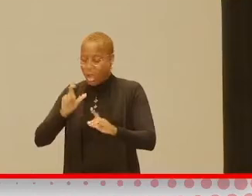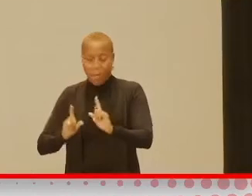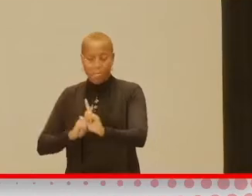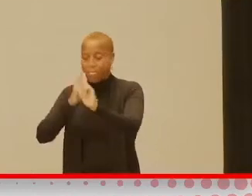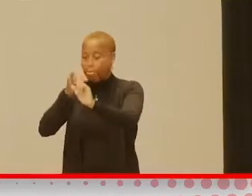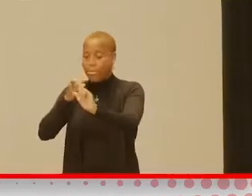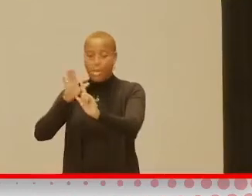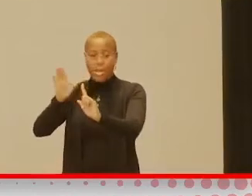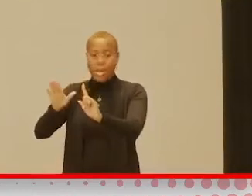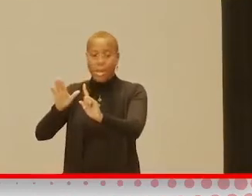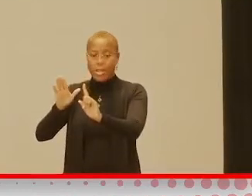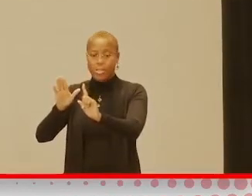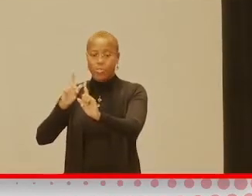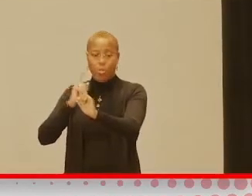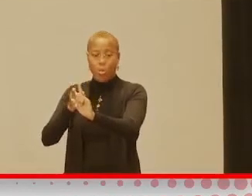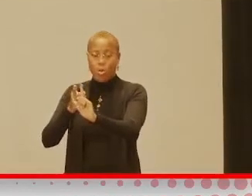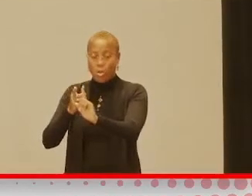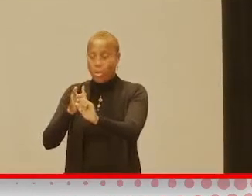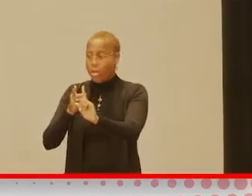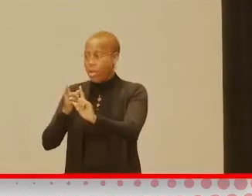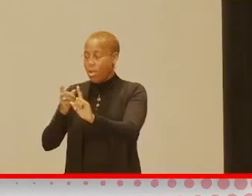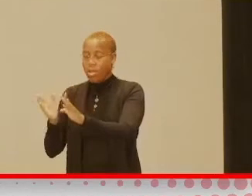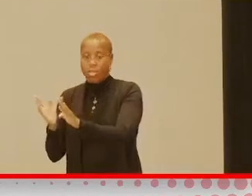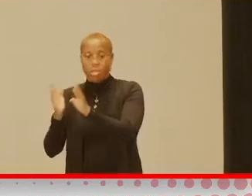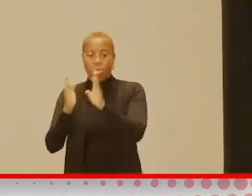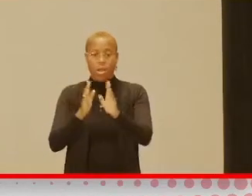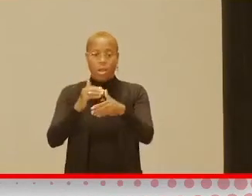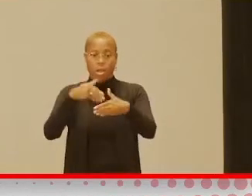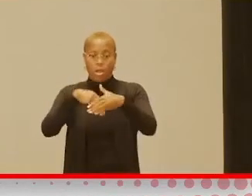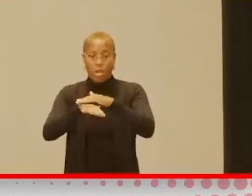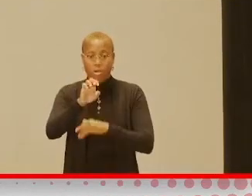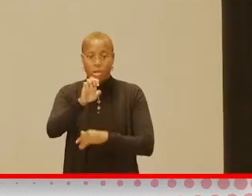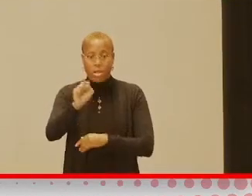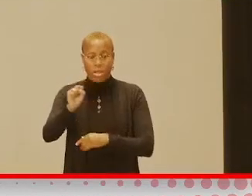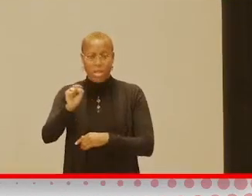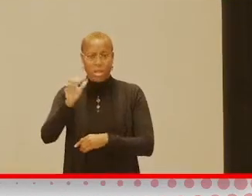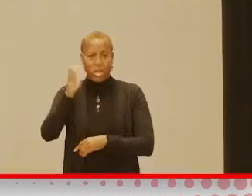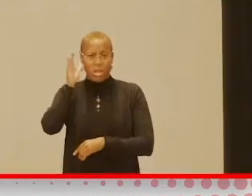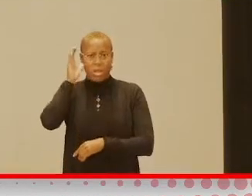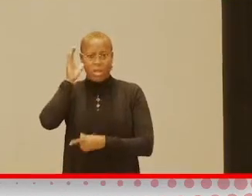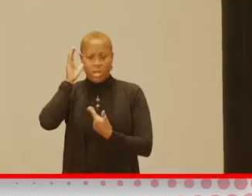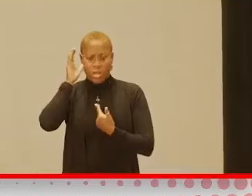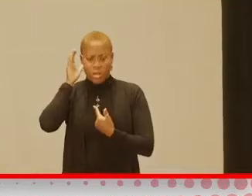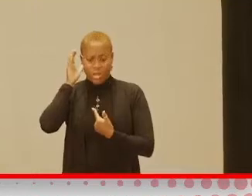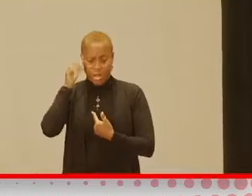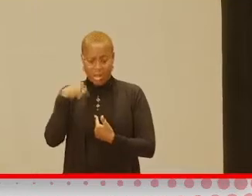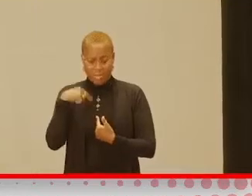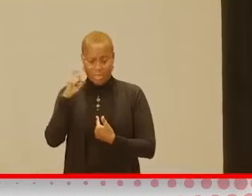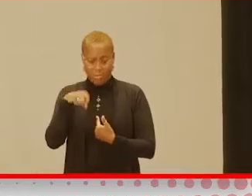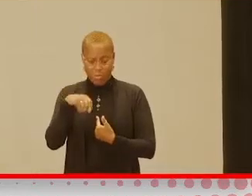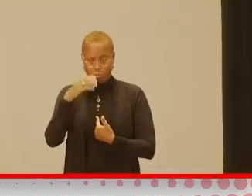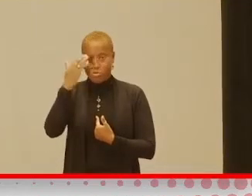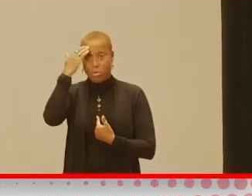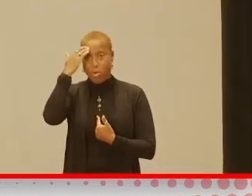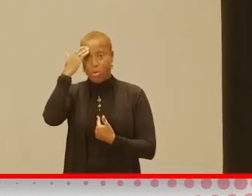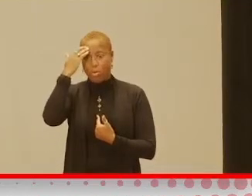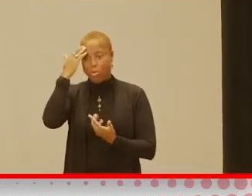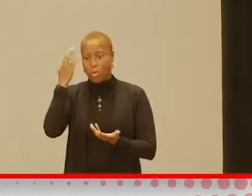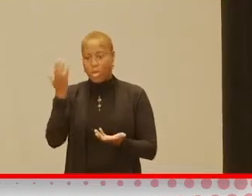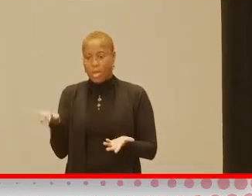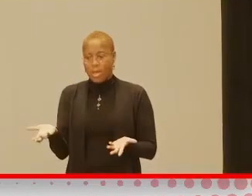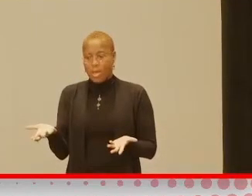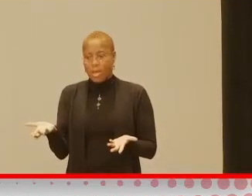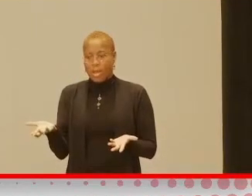I go to early steps and they're telling me all these things I guess I'm supposed to know, right? And